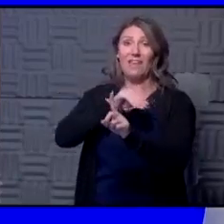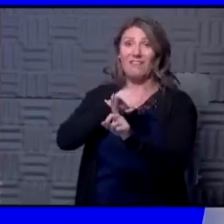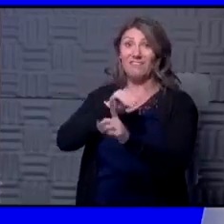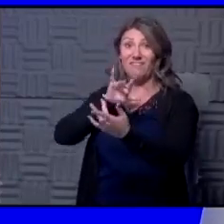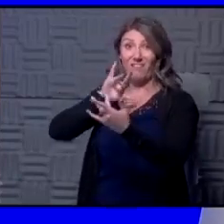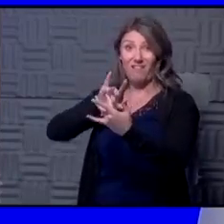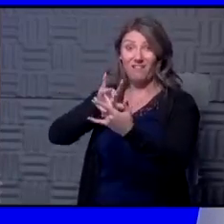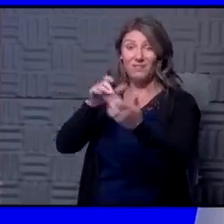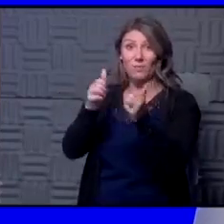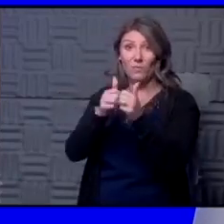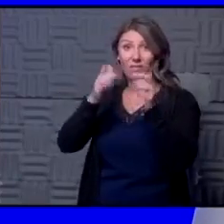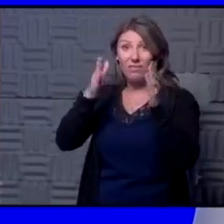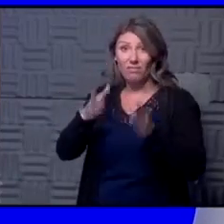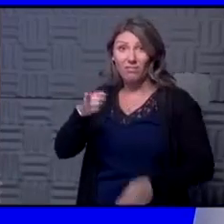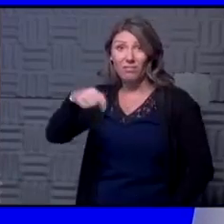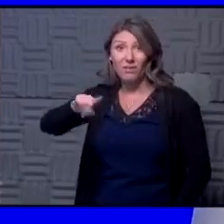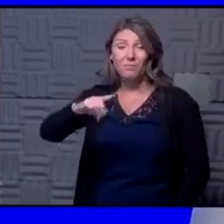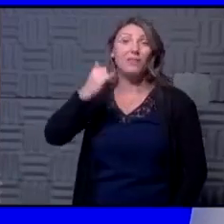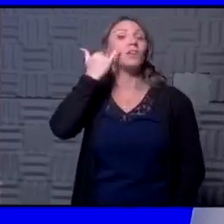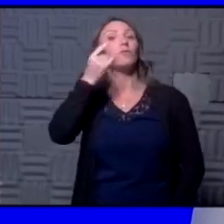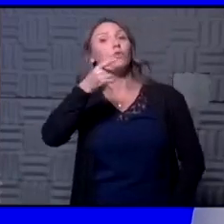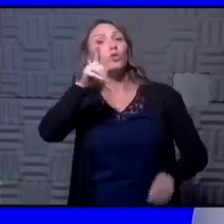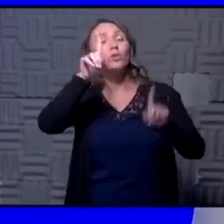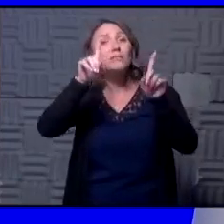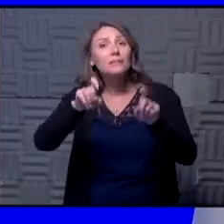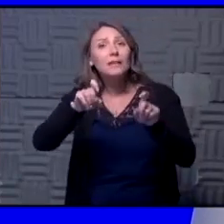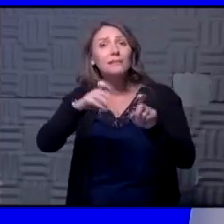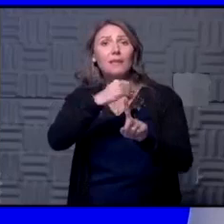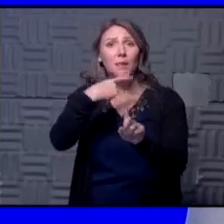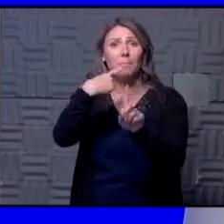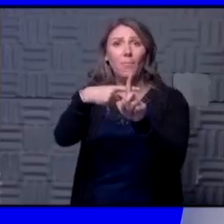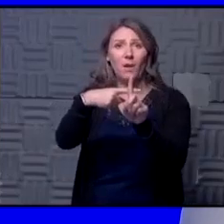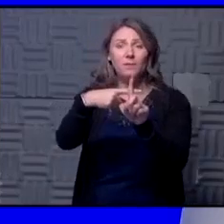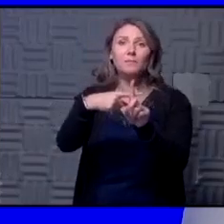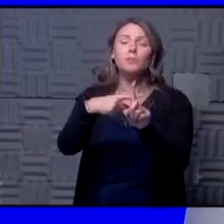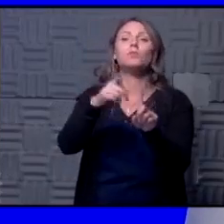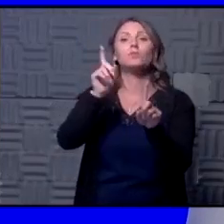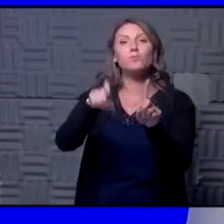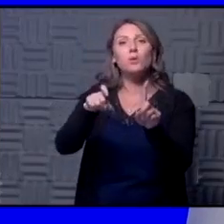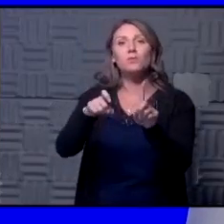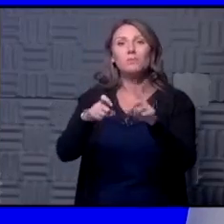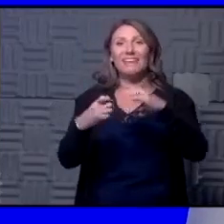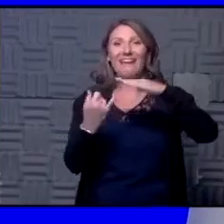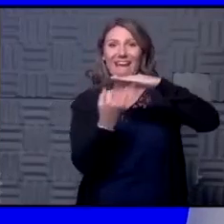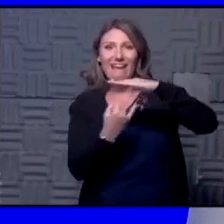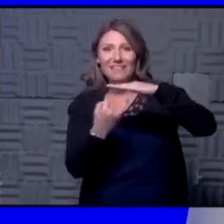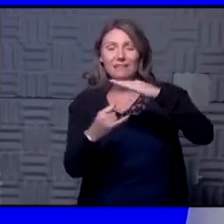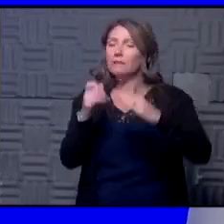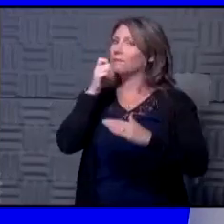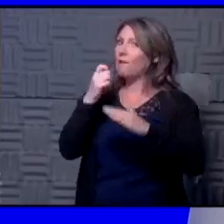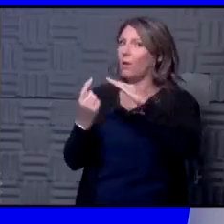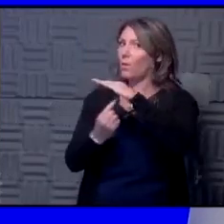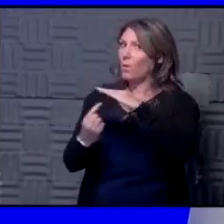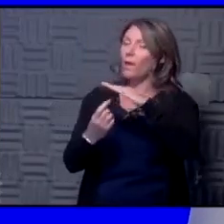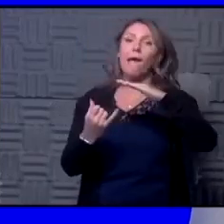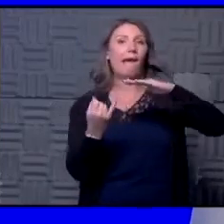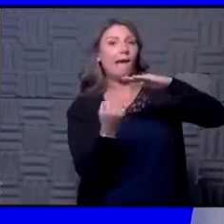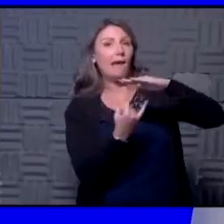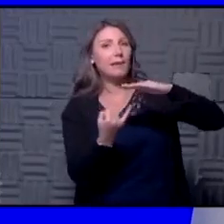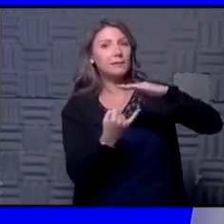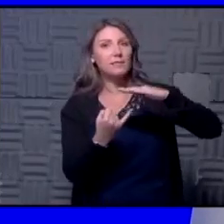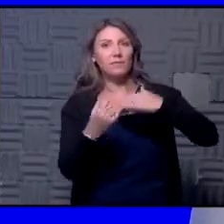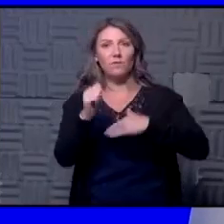if you are tested and you are positive then you are supposed to be isolated not quarantined isolated